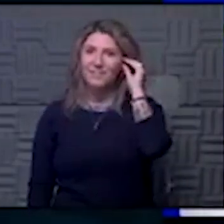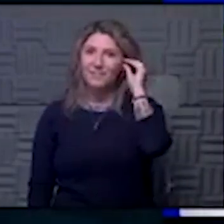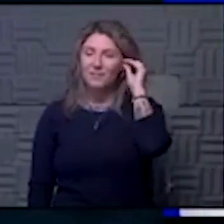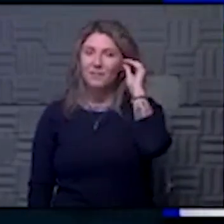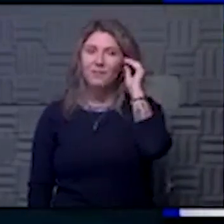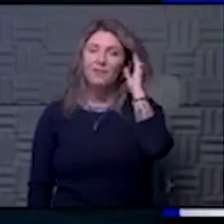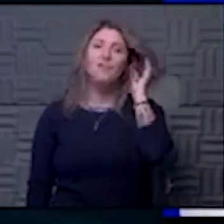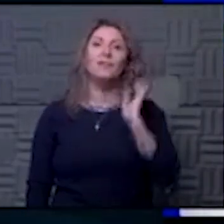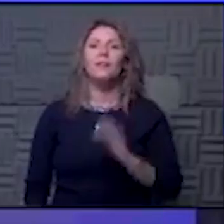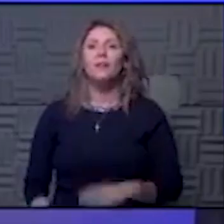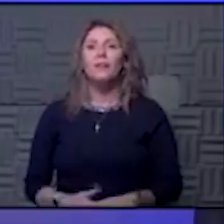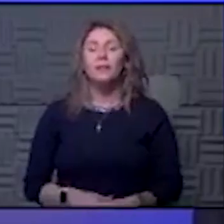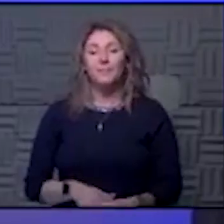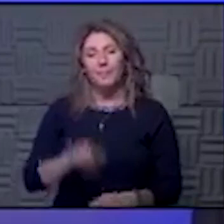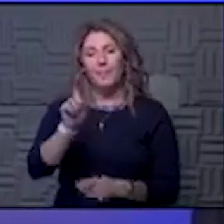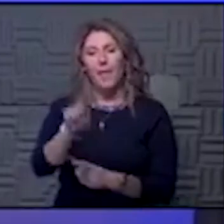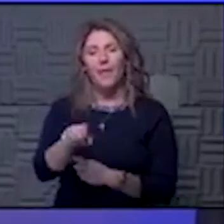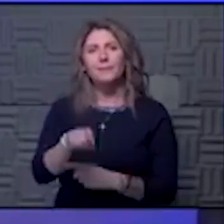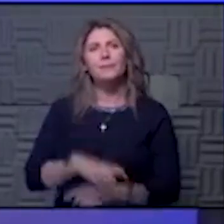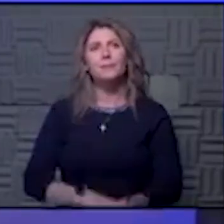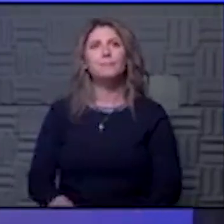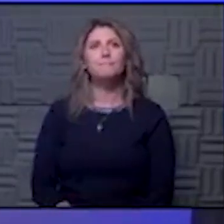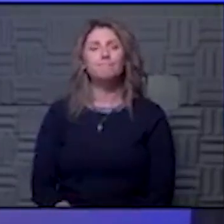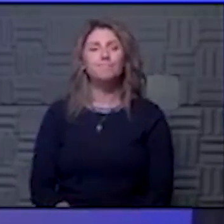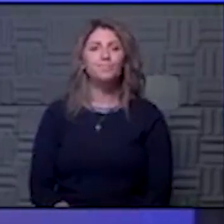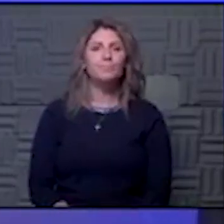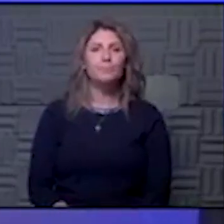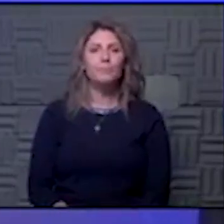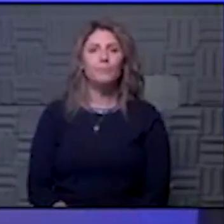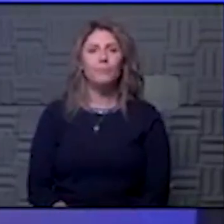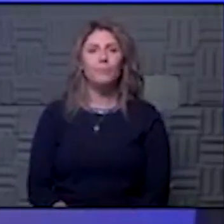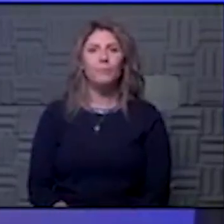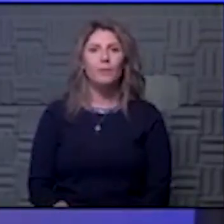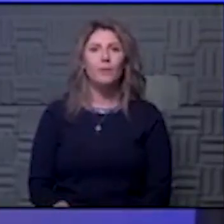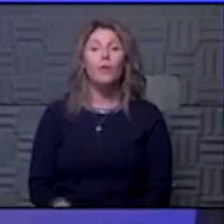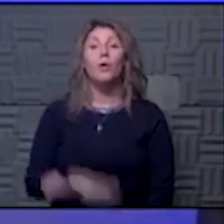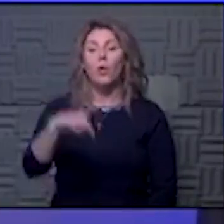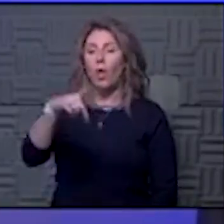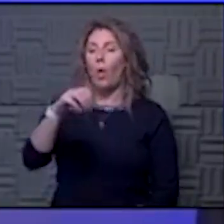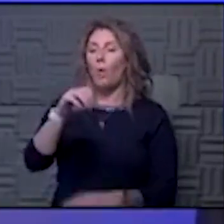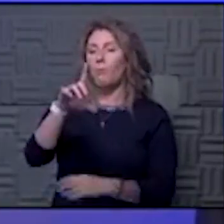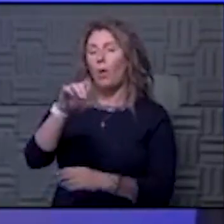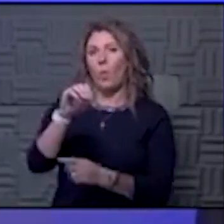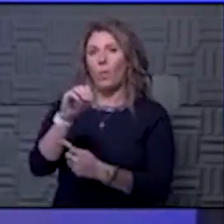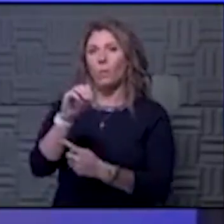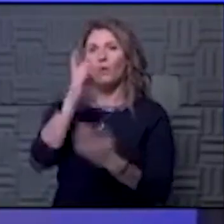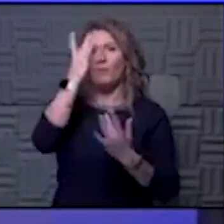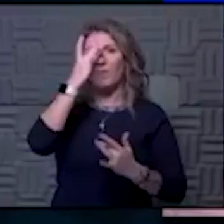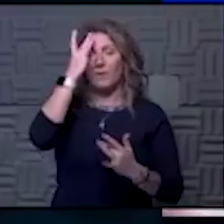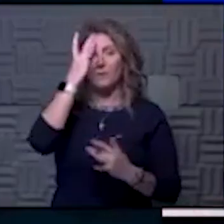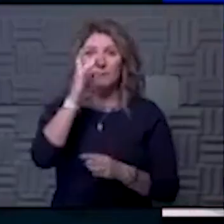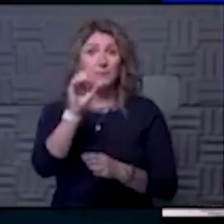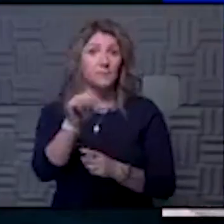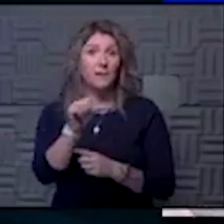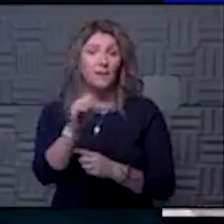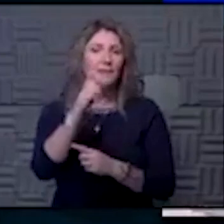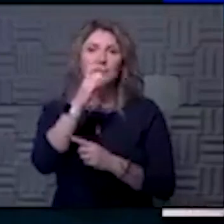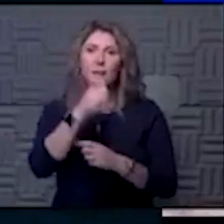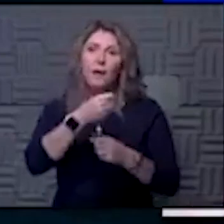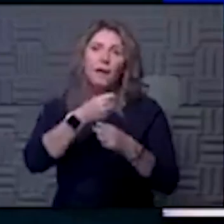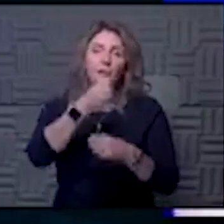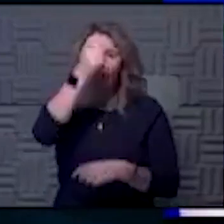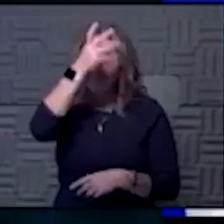It has to be the polio. Polio virus, yeah. And again, not a man-made